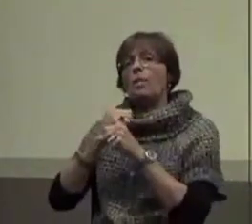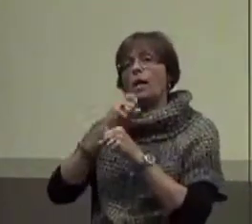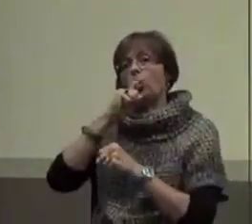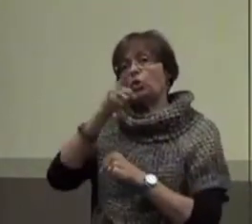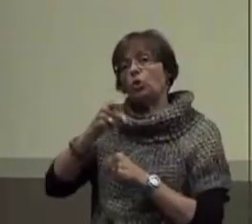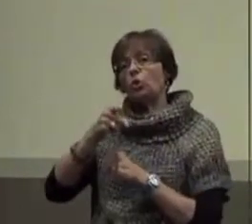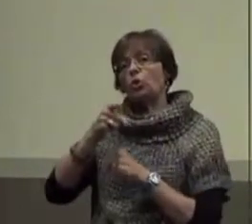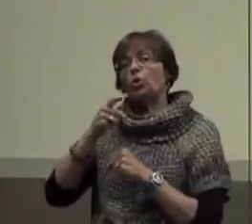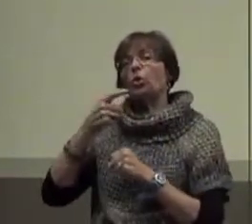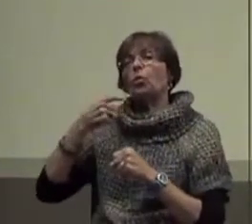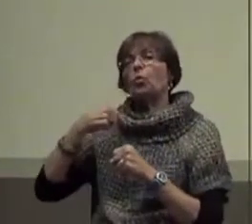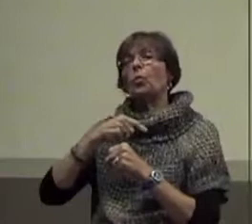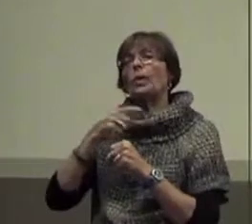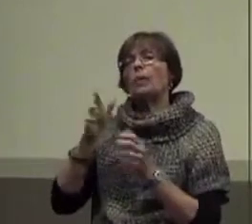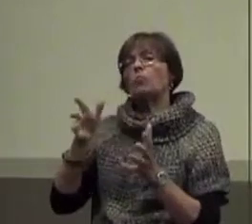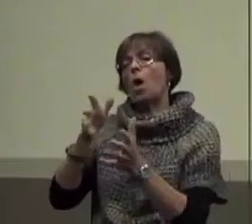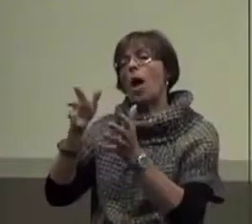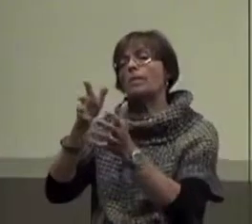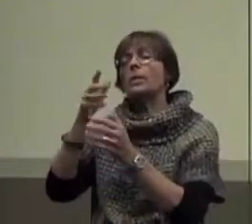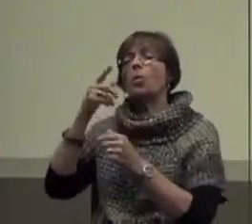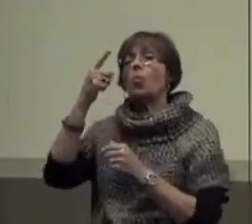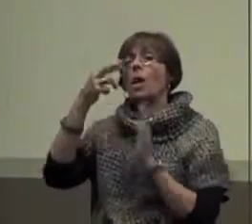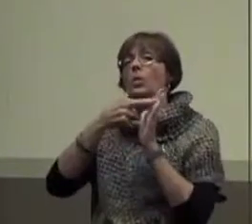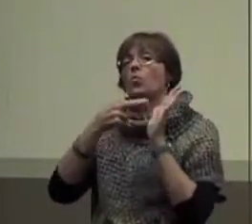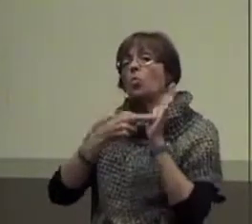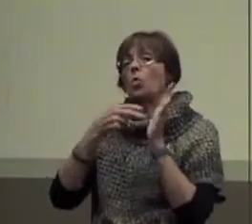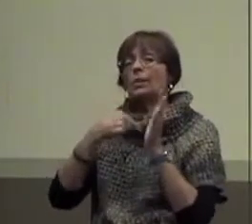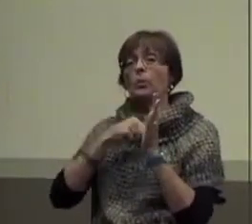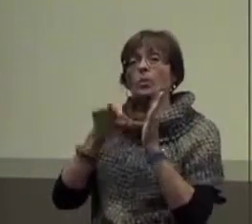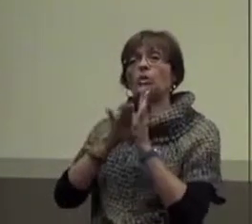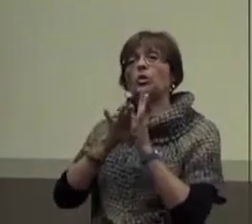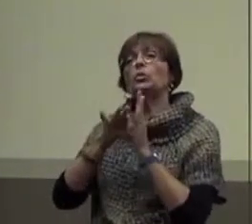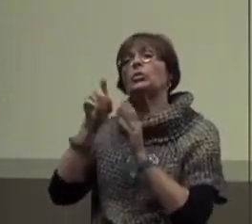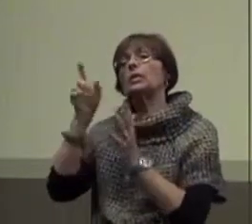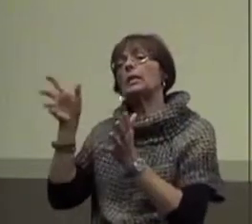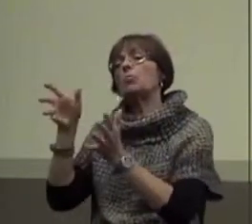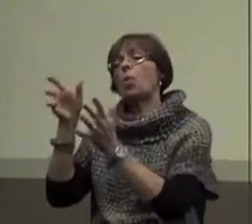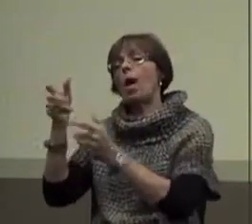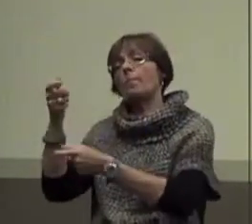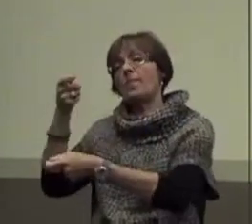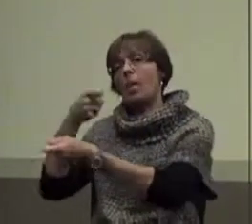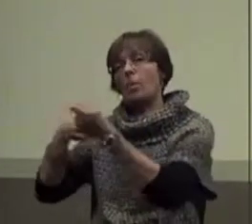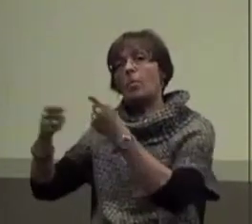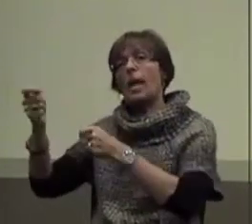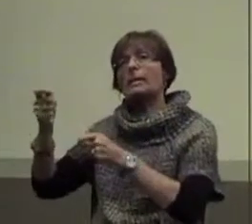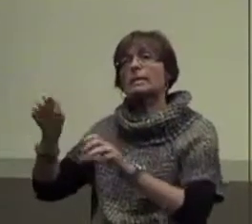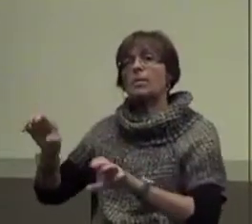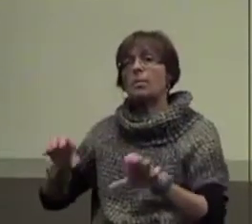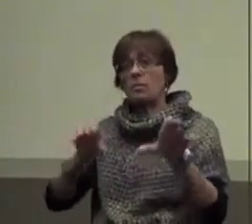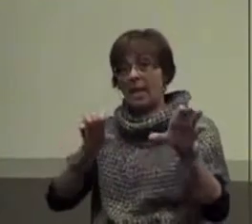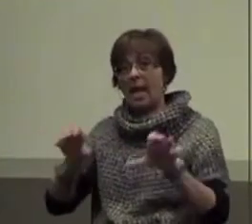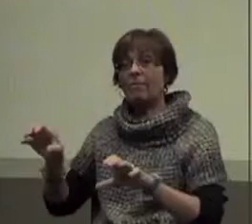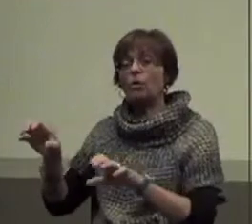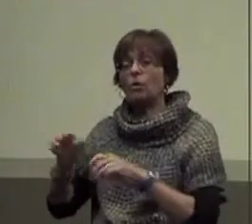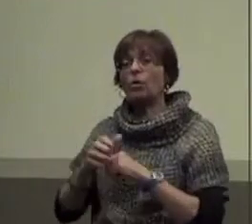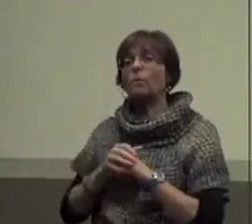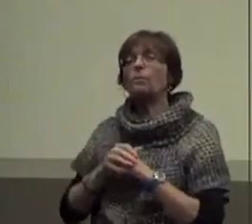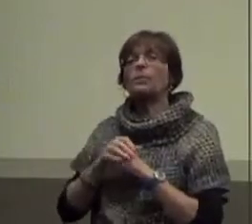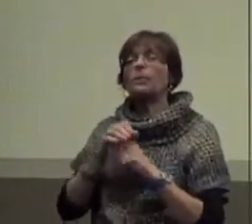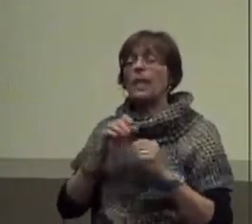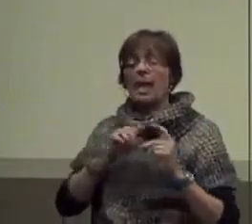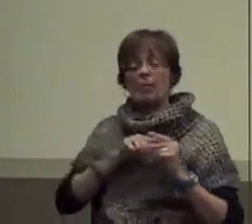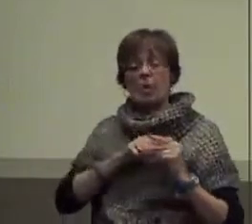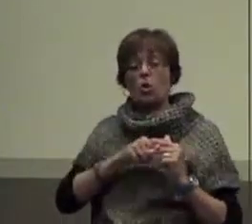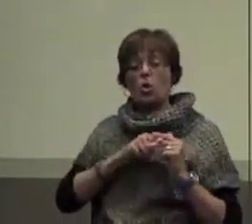sure that we prompt. So, one of the rules that we're going to choose is it needs to prompt the replacement behavior. Okay? At the